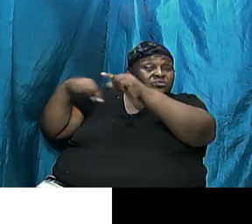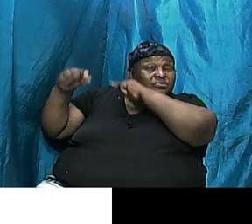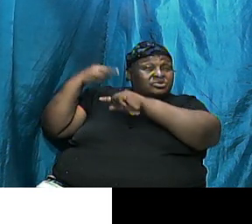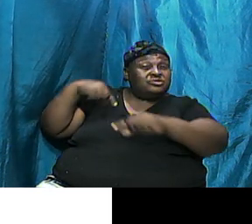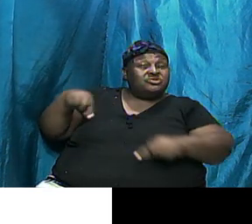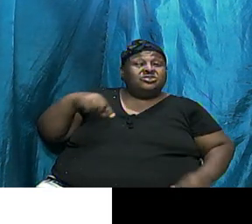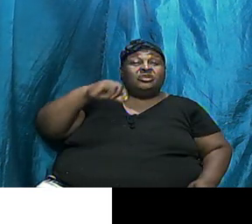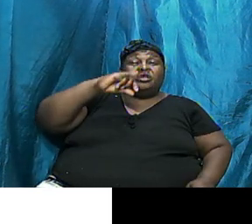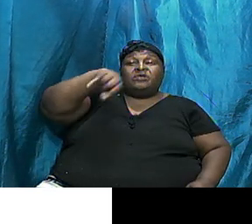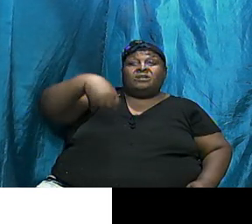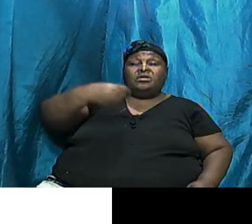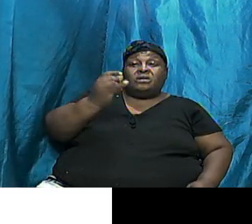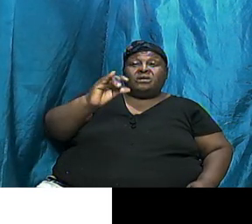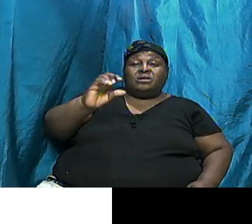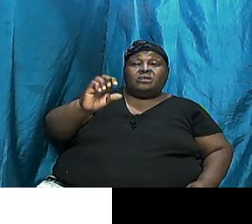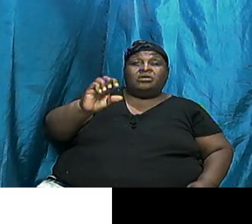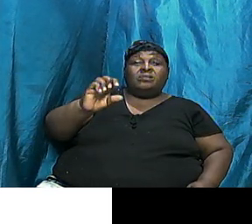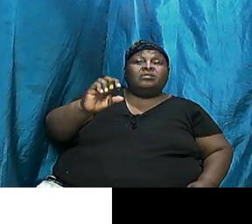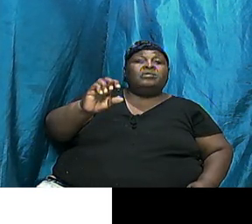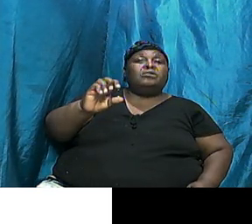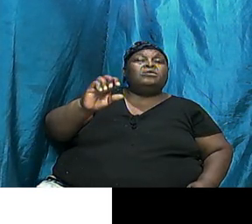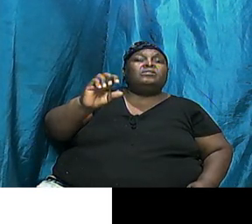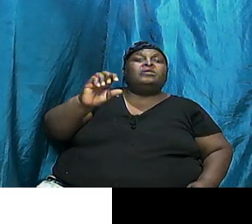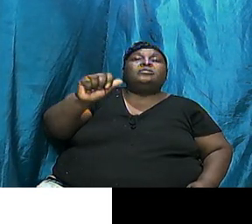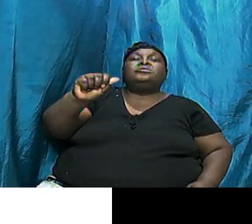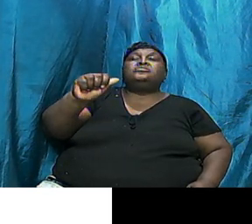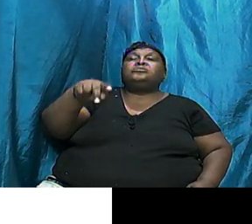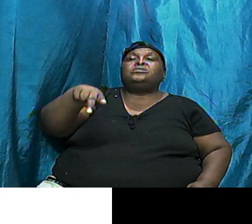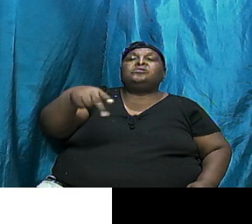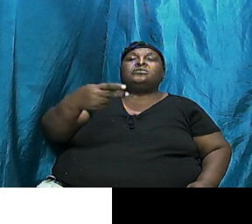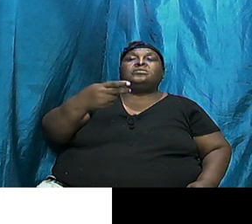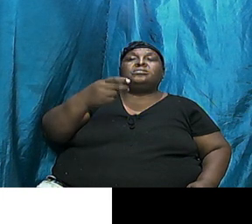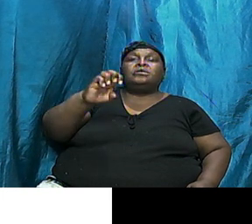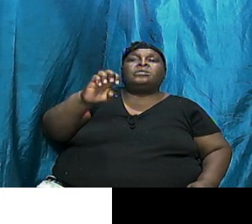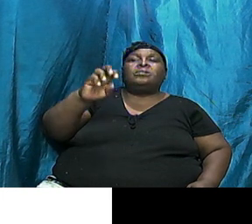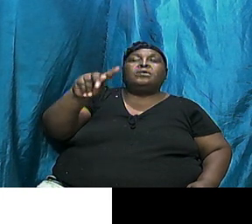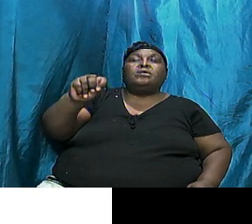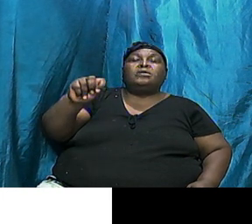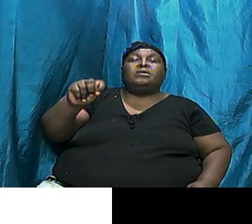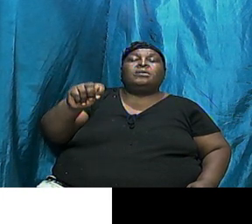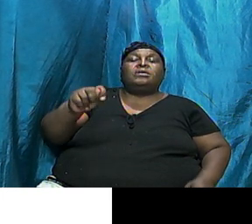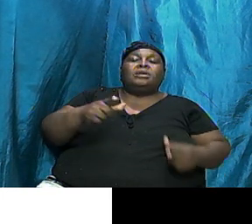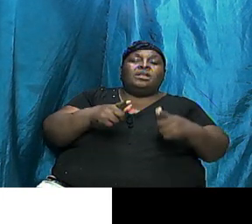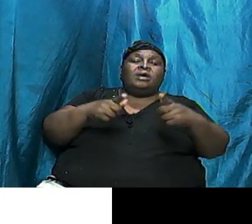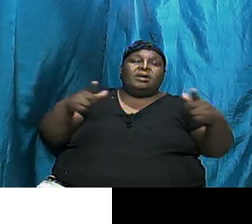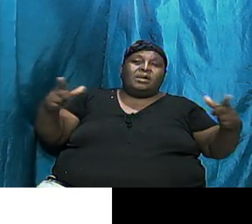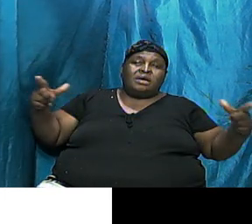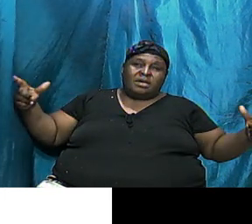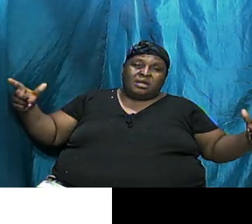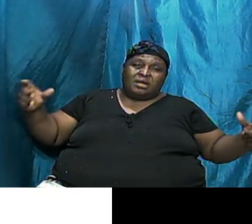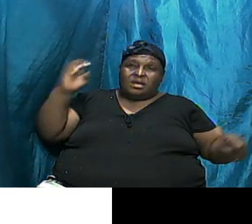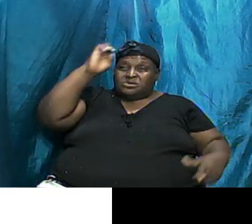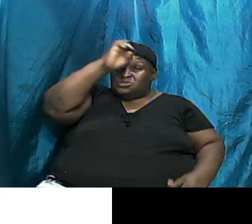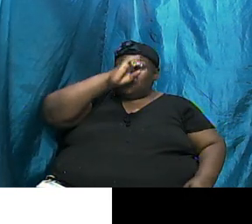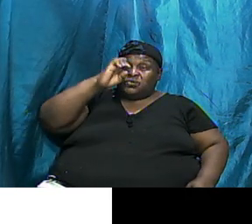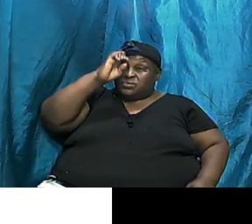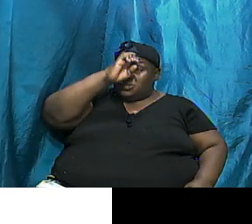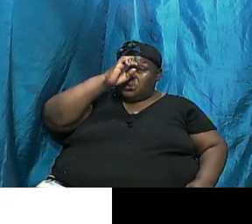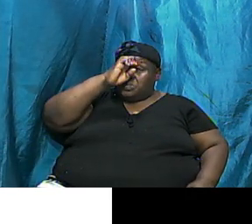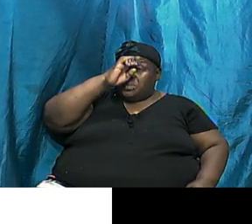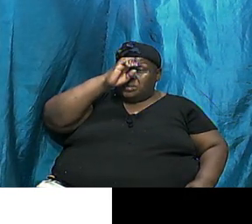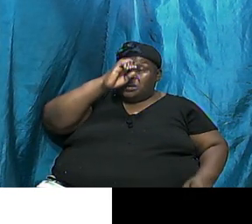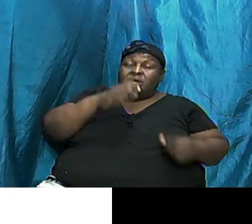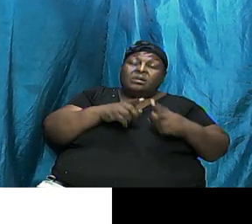Now That The Spread Covers A Large Continental Europe Large